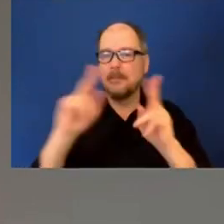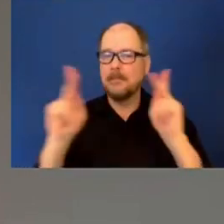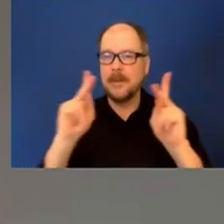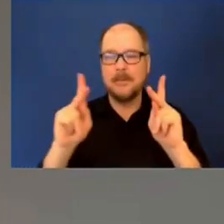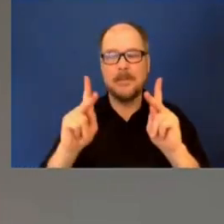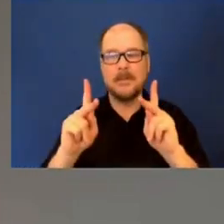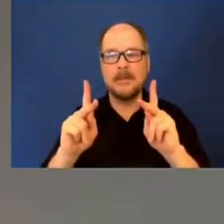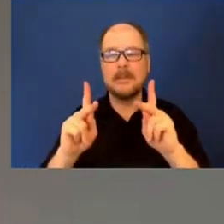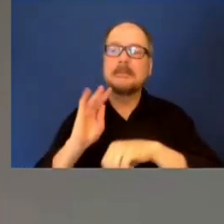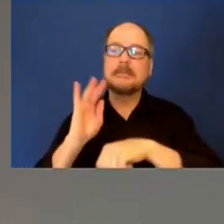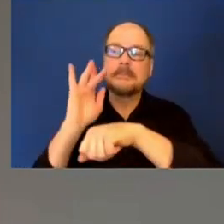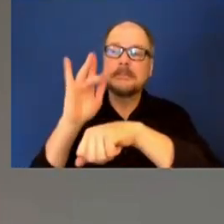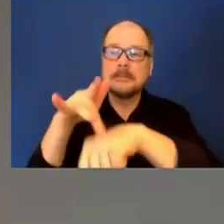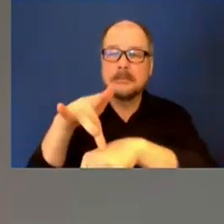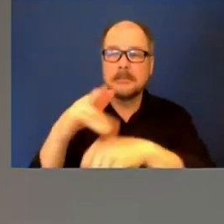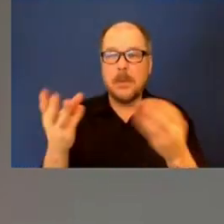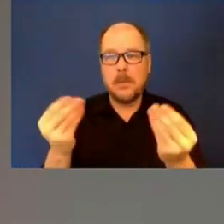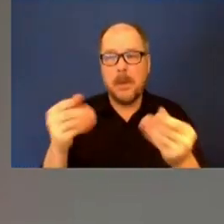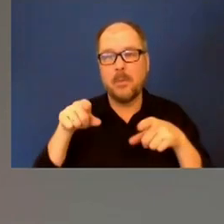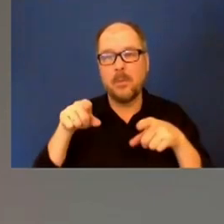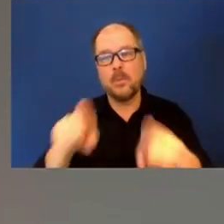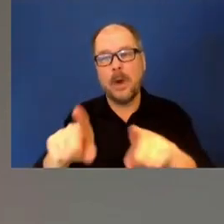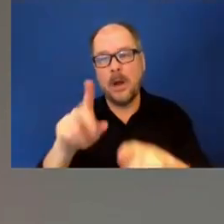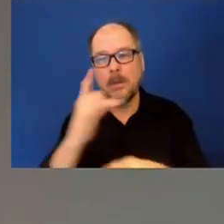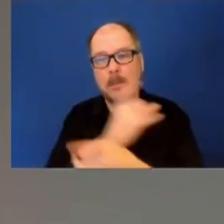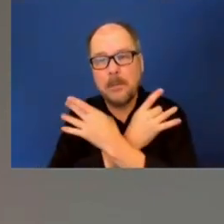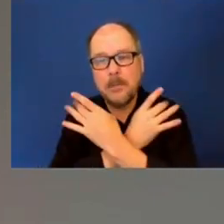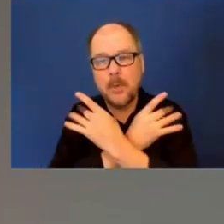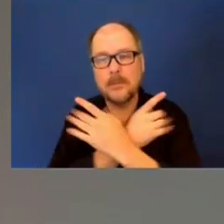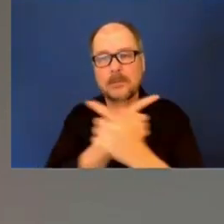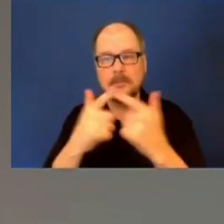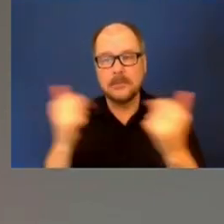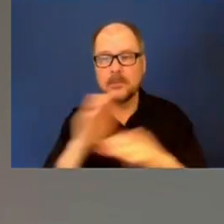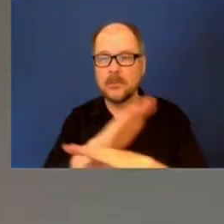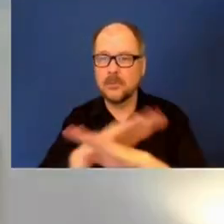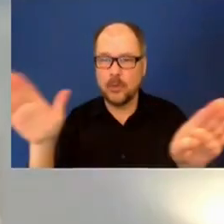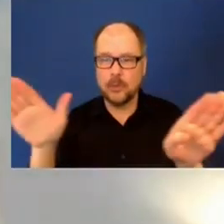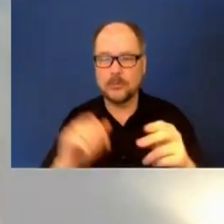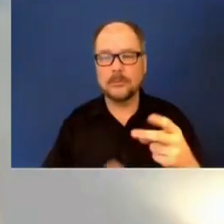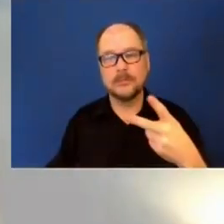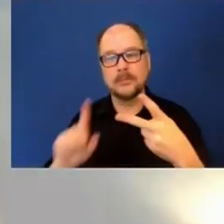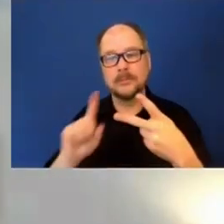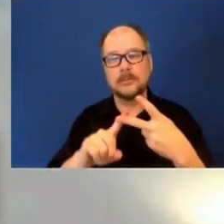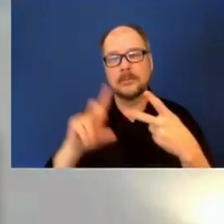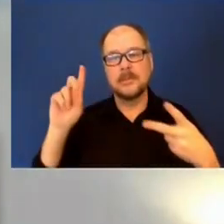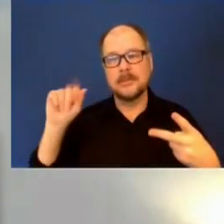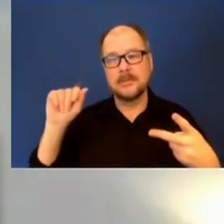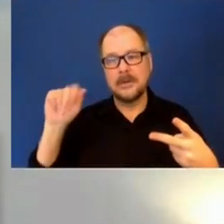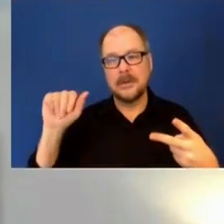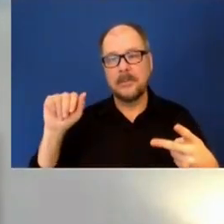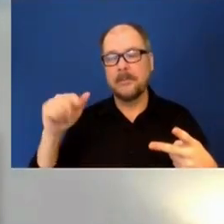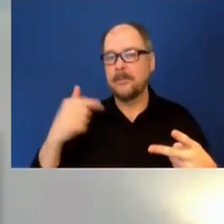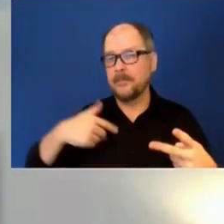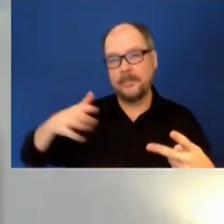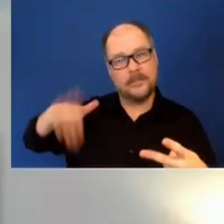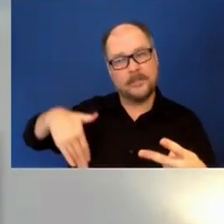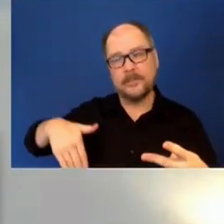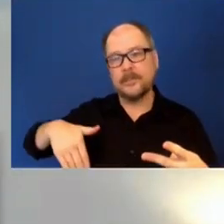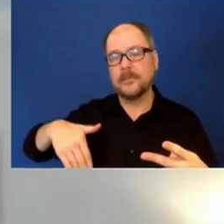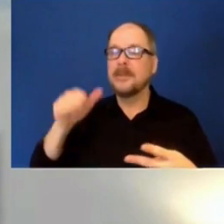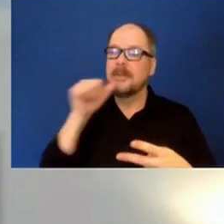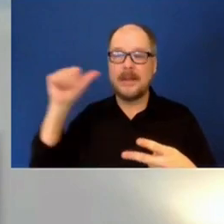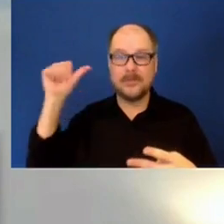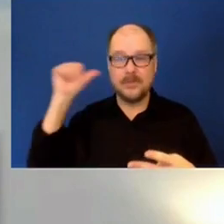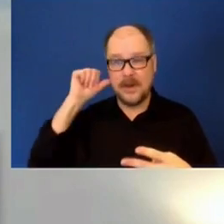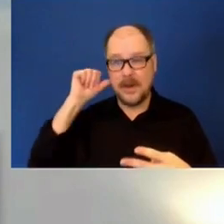the property while this is occurring. And to your second question, Joe, I have not spoken to the city manager since the press conference yesterday.